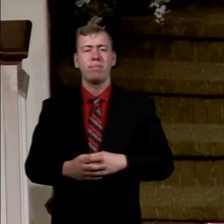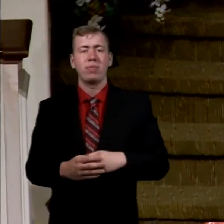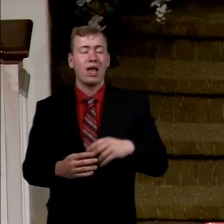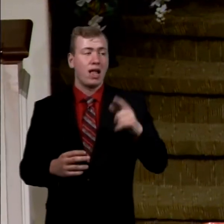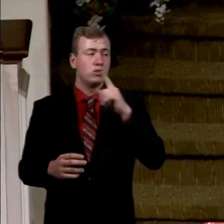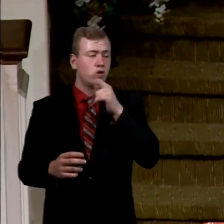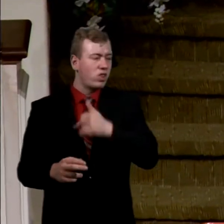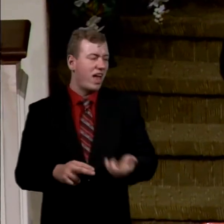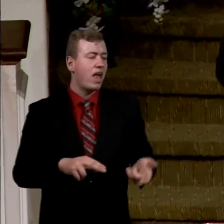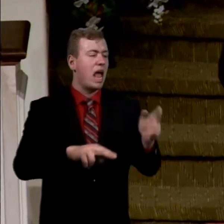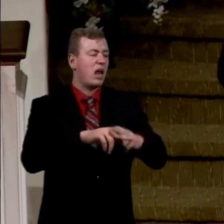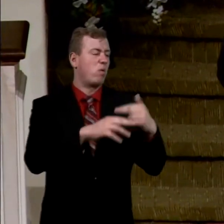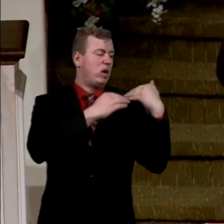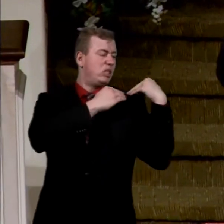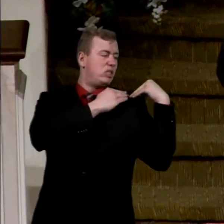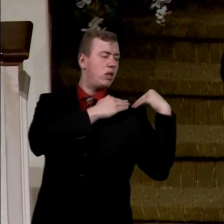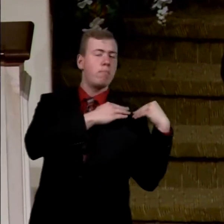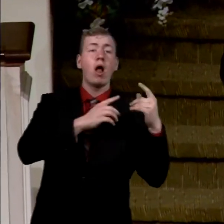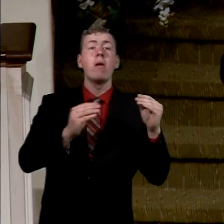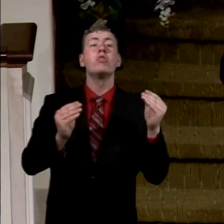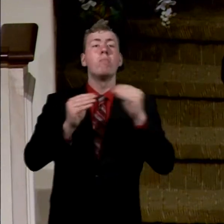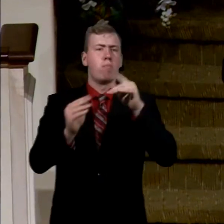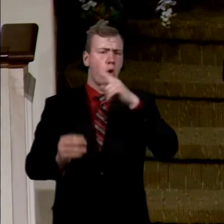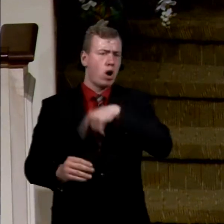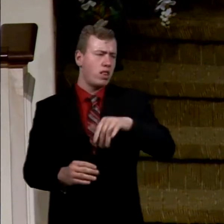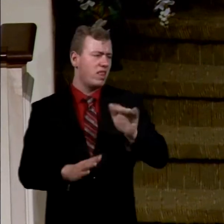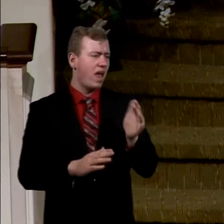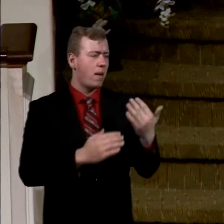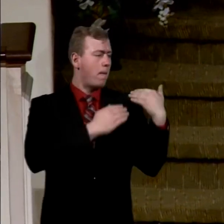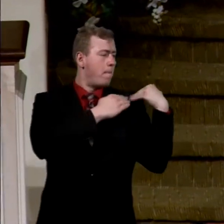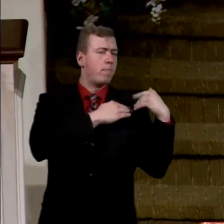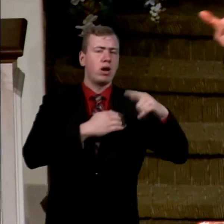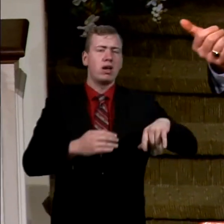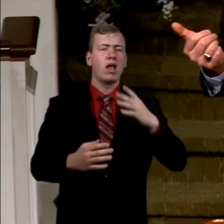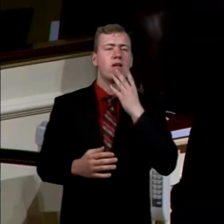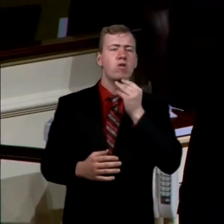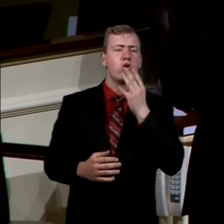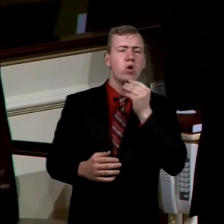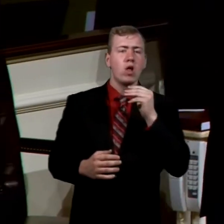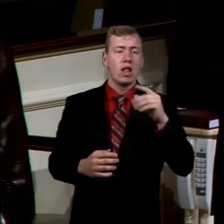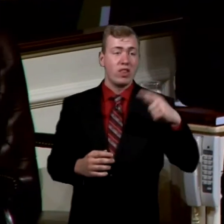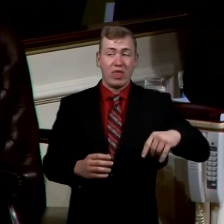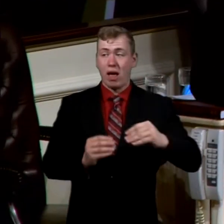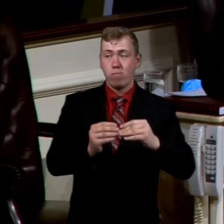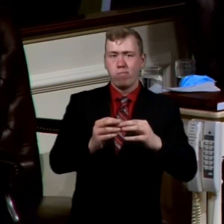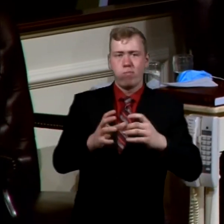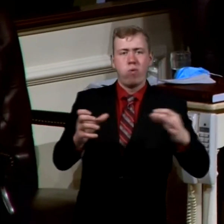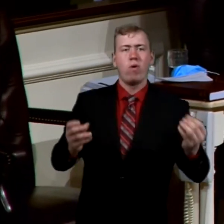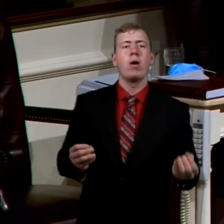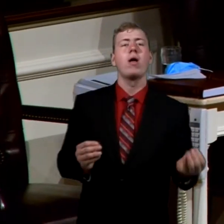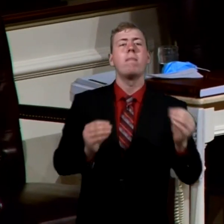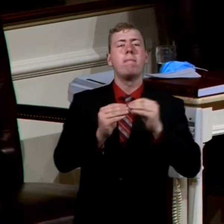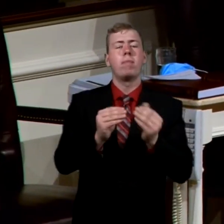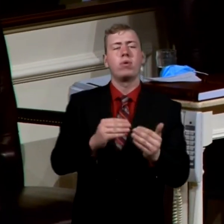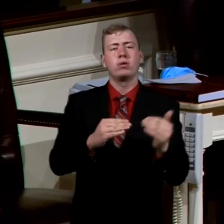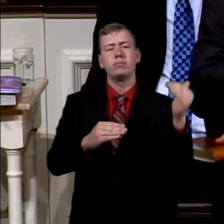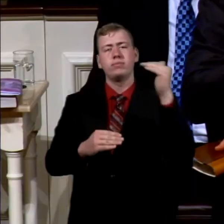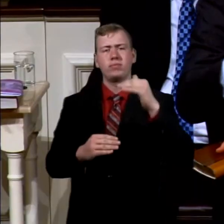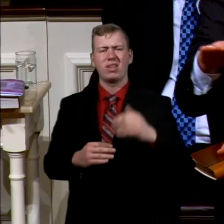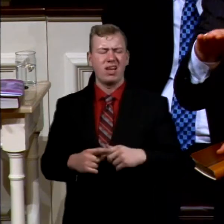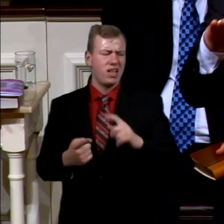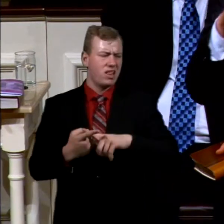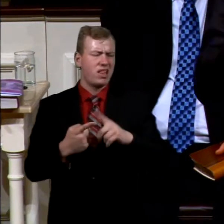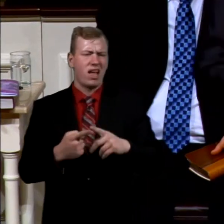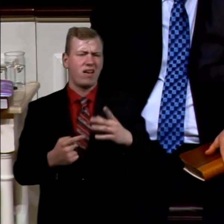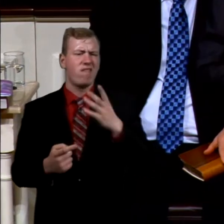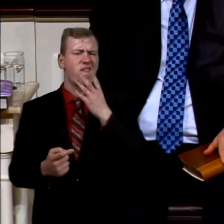them, the more they grew and multiplied. Then the Pharaoh said, you know what? We'll do this. We'll make sure that we